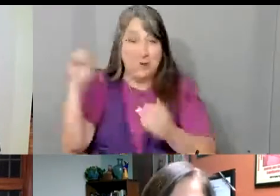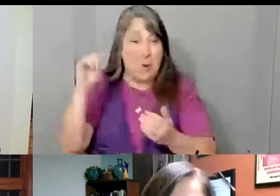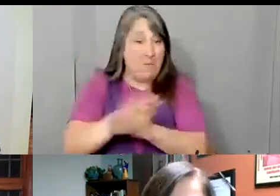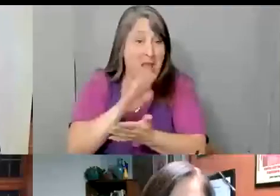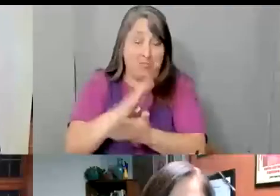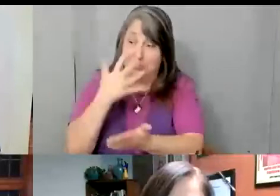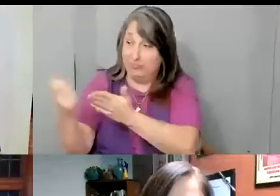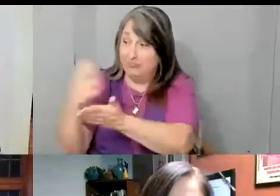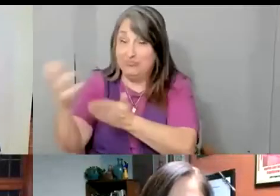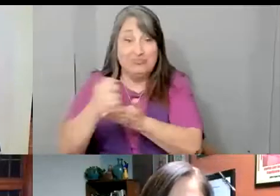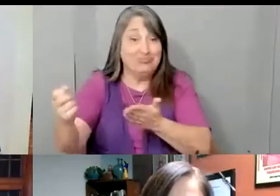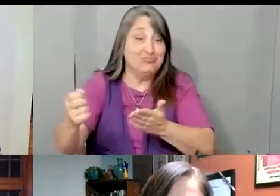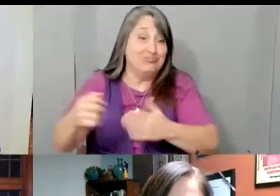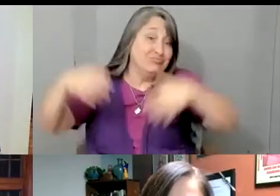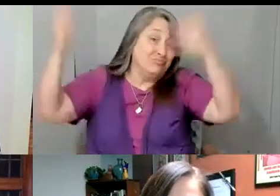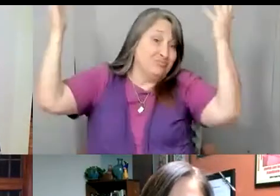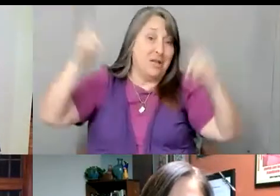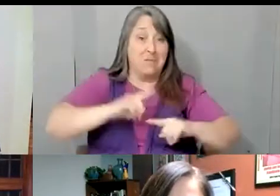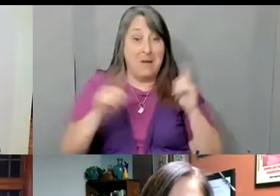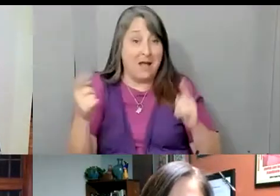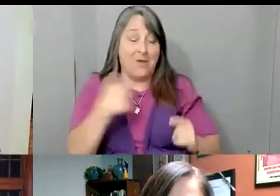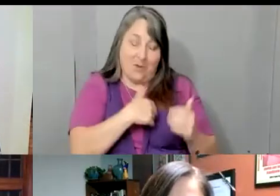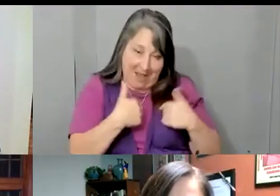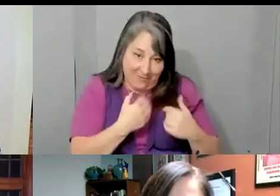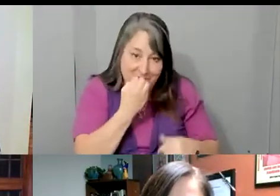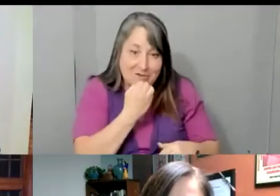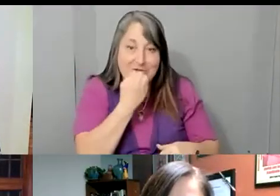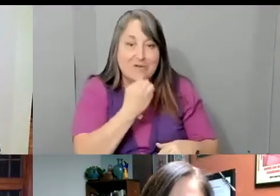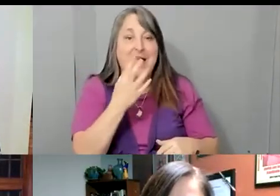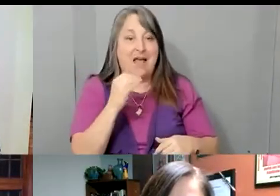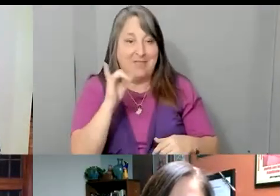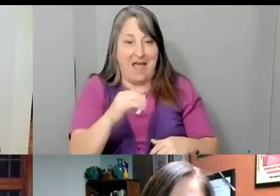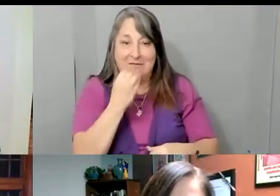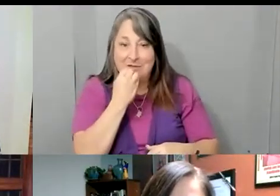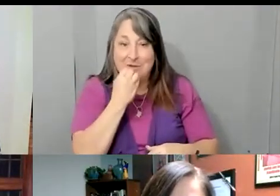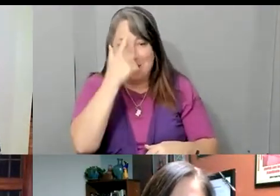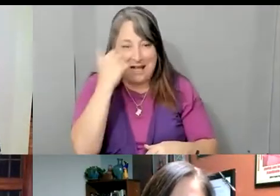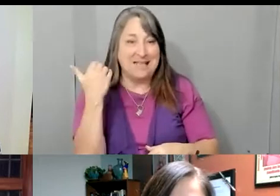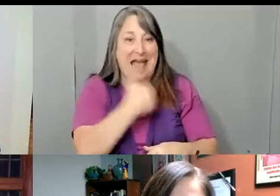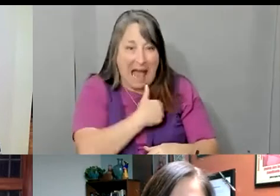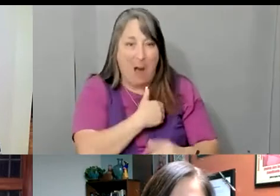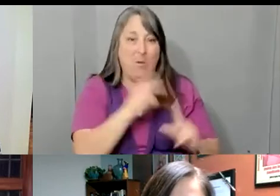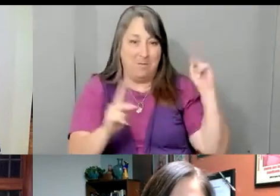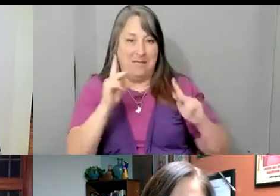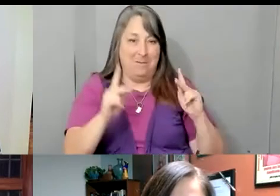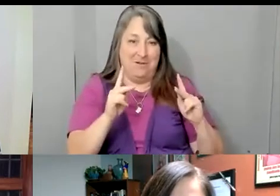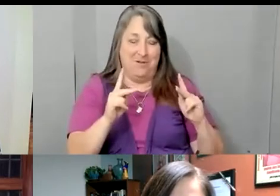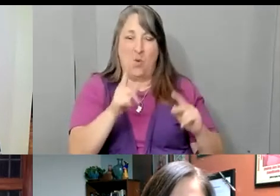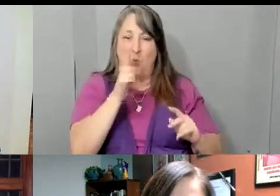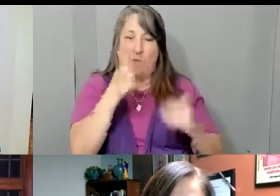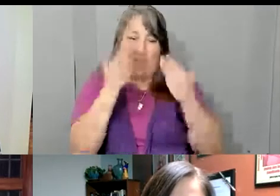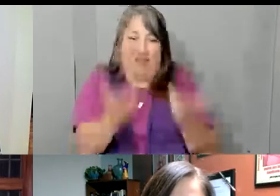nuestro alimento. Y el alimento era porque nuestra comunidad allí estaba. Y eso es lo que me da,